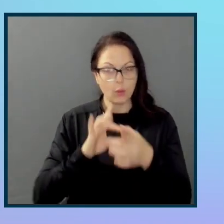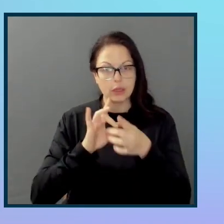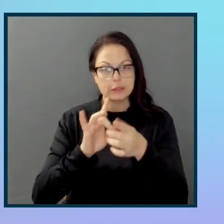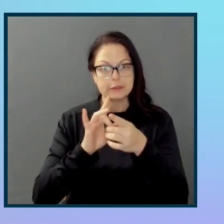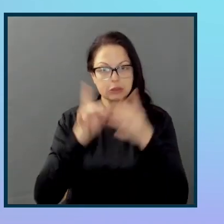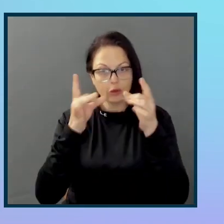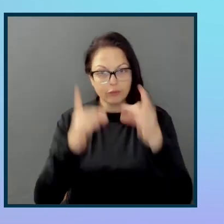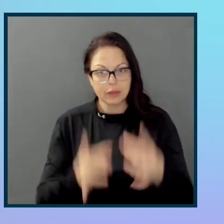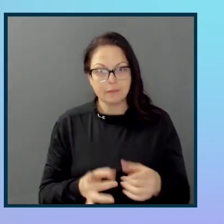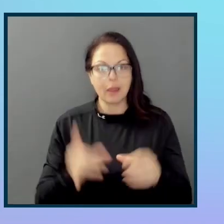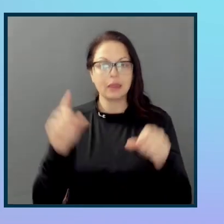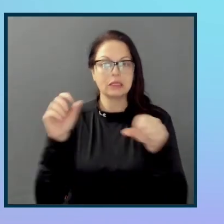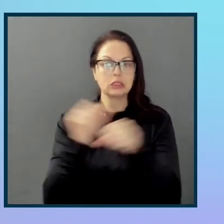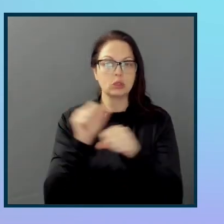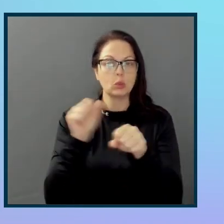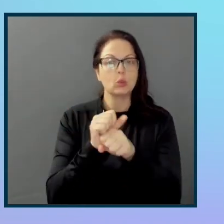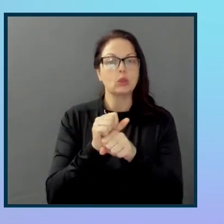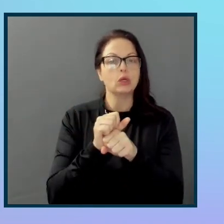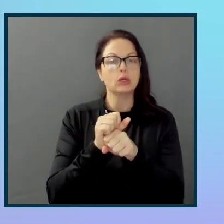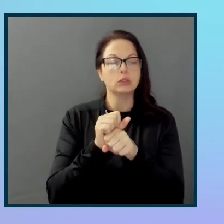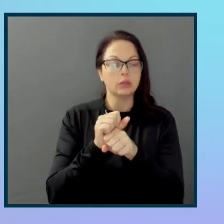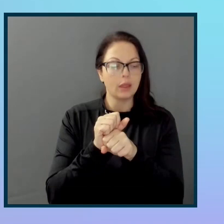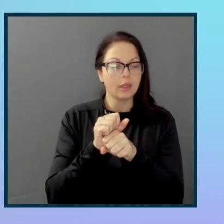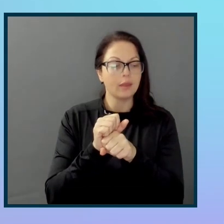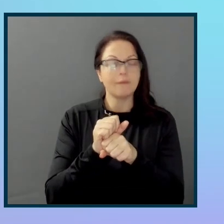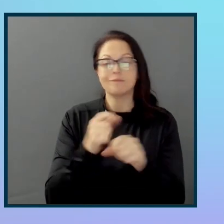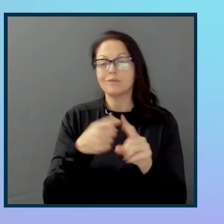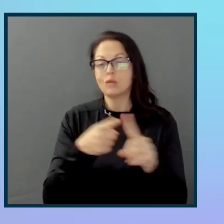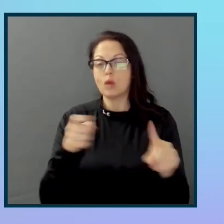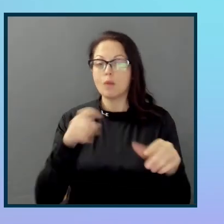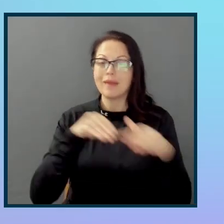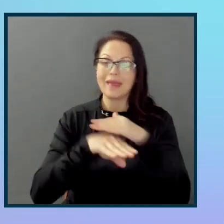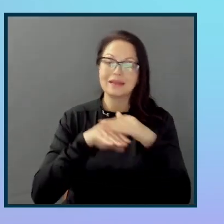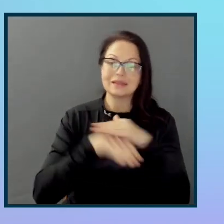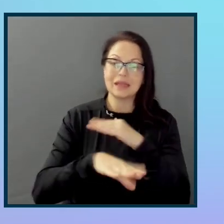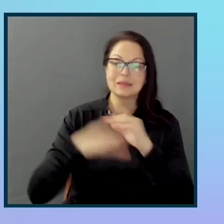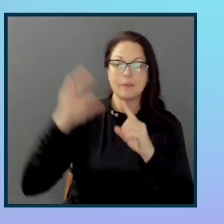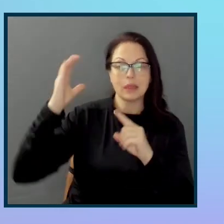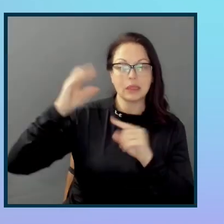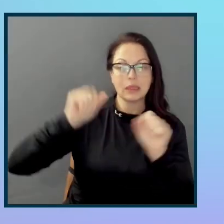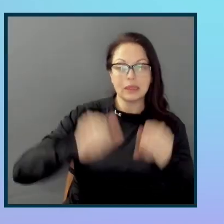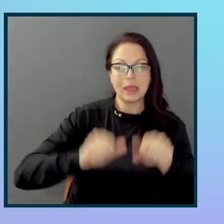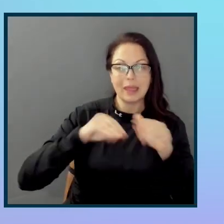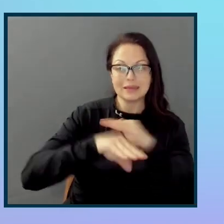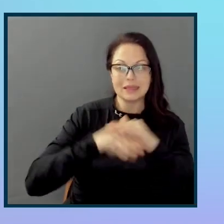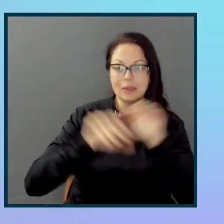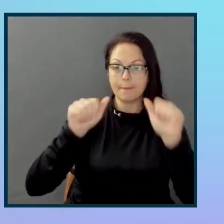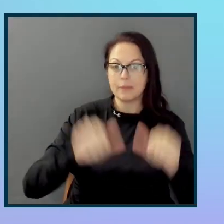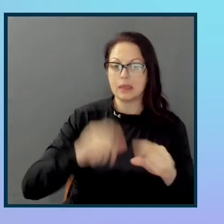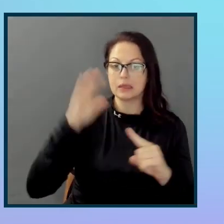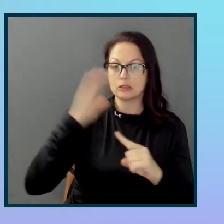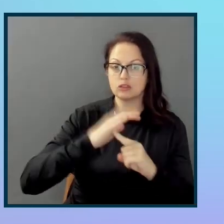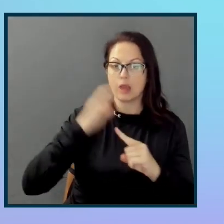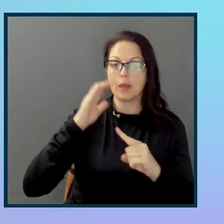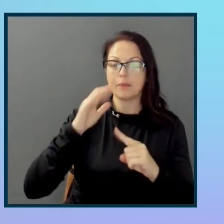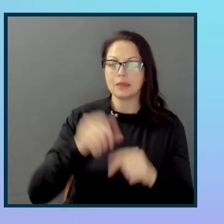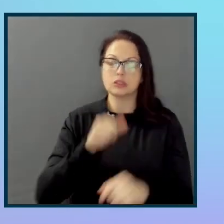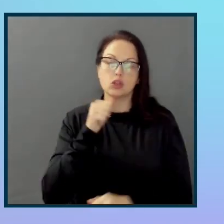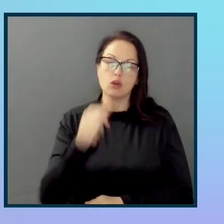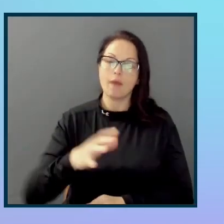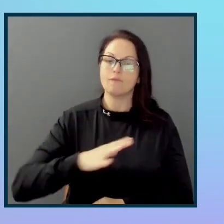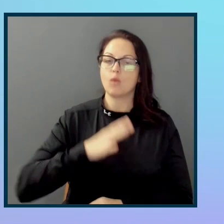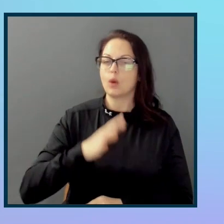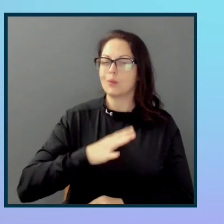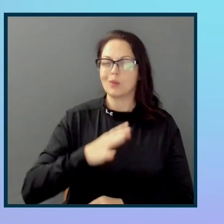work that is done by Accessibility Champions sort of goes unnoticed because they're doing things that aren't necessarily formal or official.